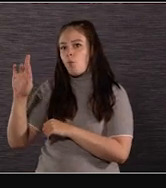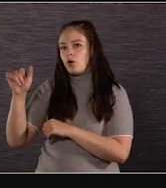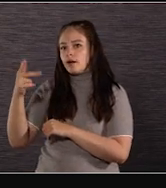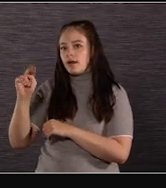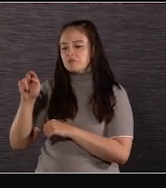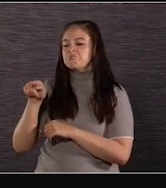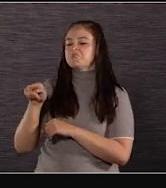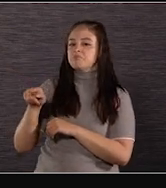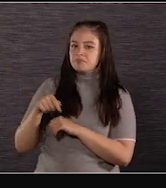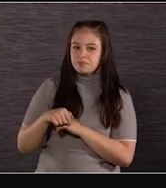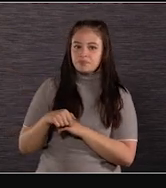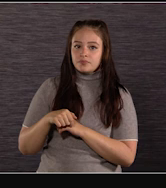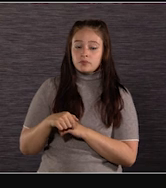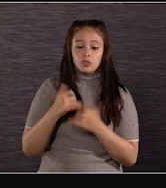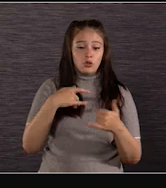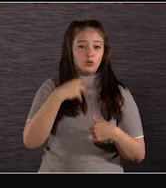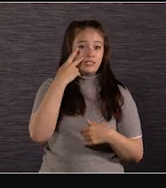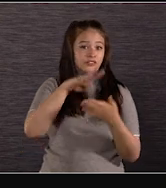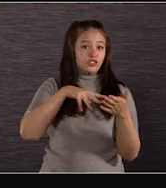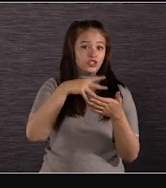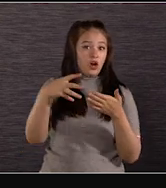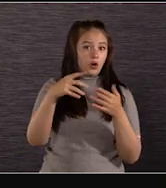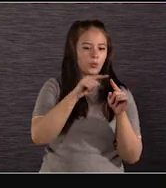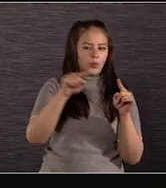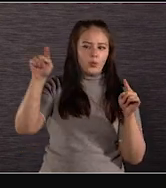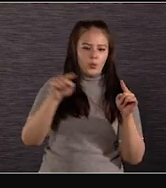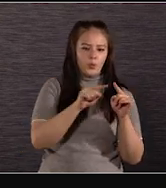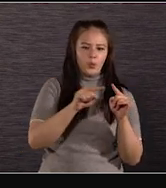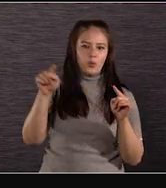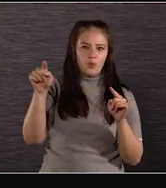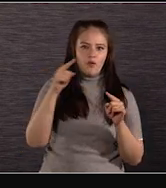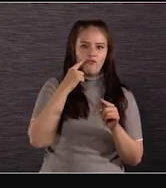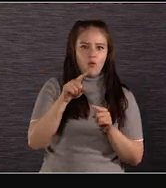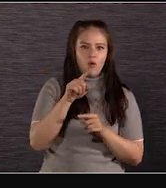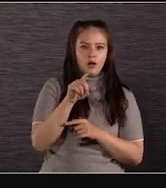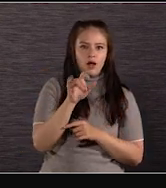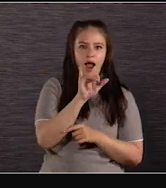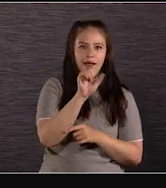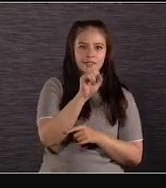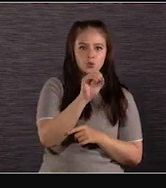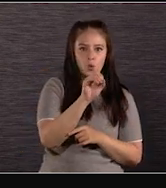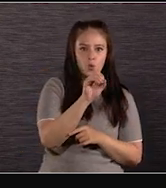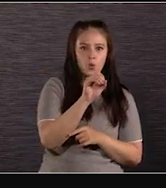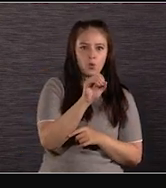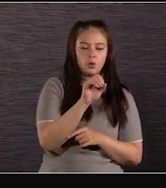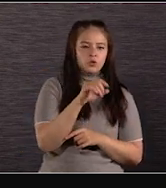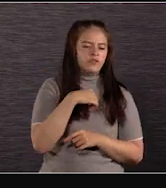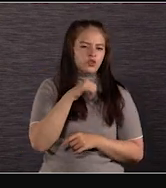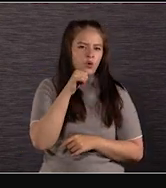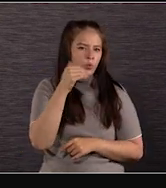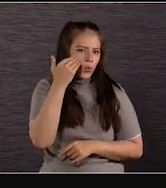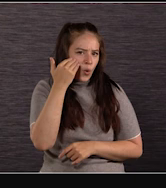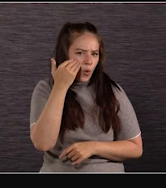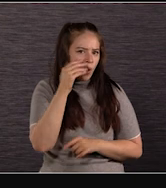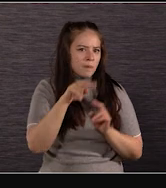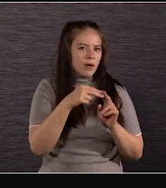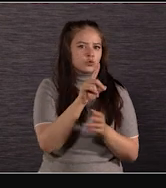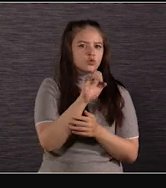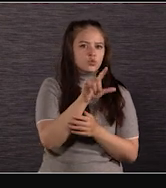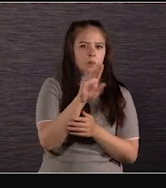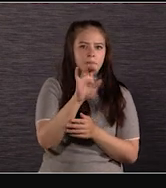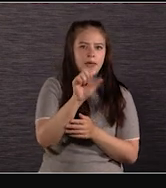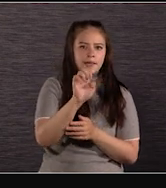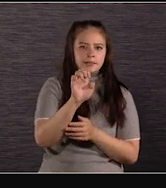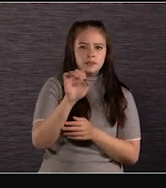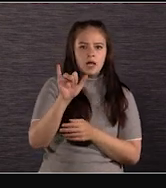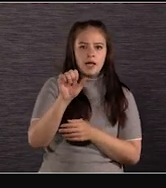So here we have a chart with the 16 stops of dynamic range with a dual-based ISO. So you're able, if you're not familiar with the dual-based ISO, you